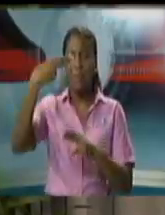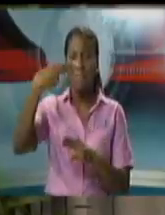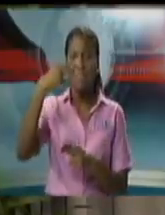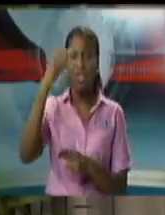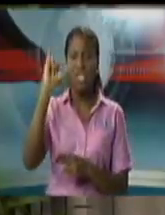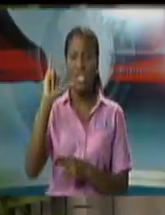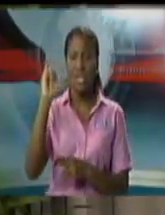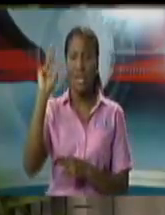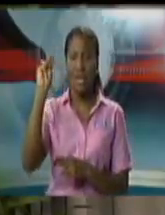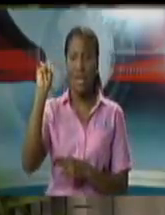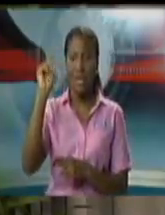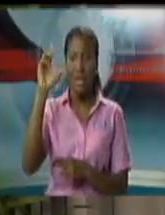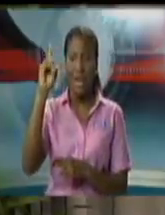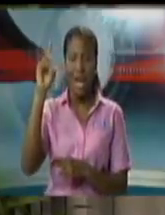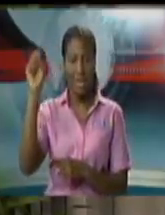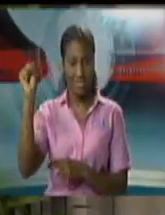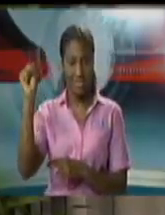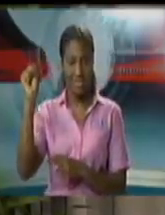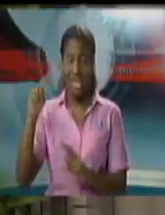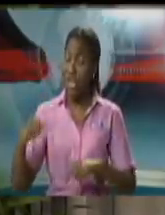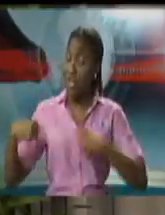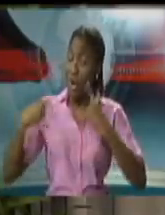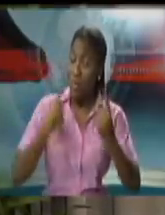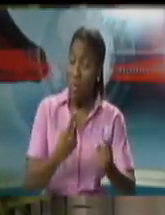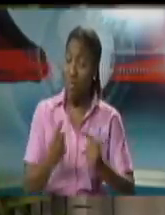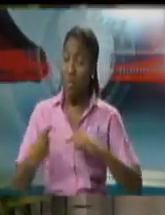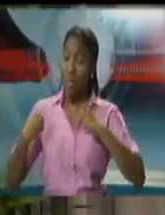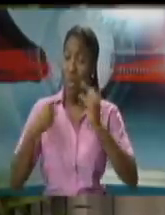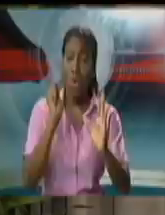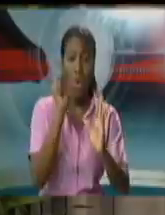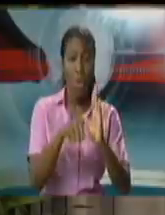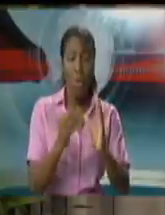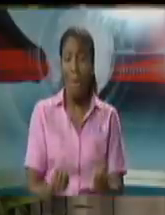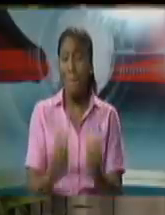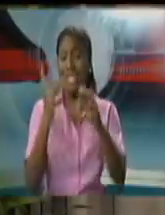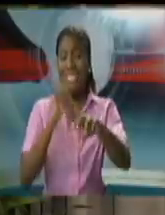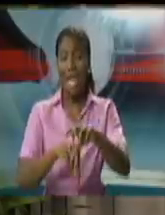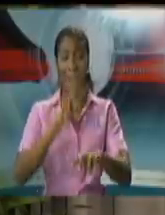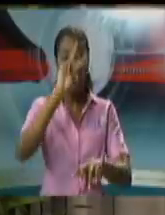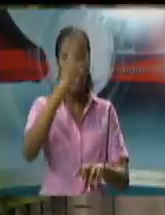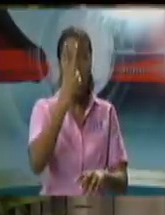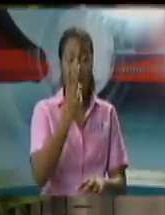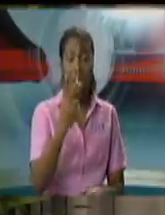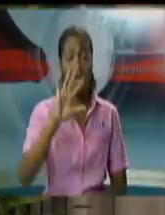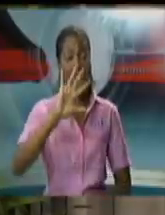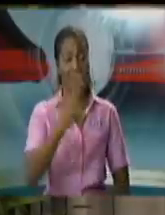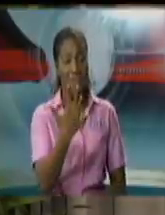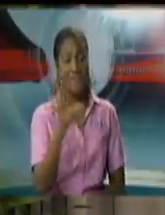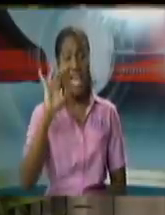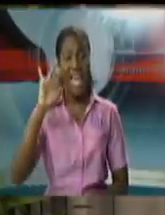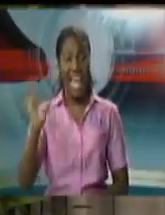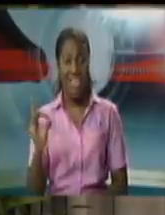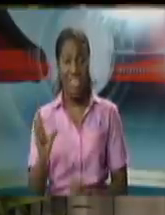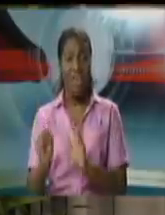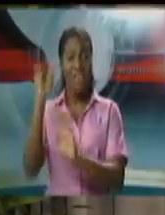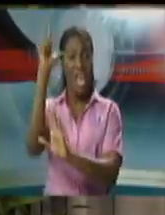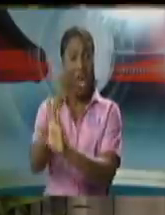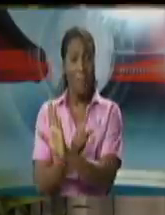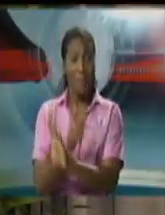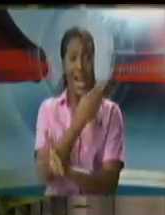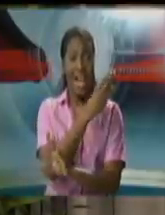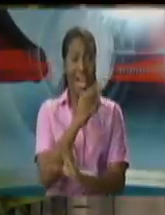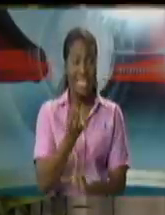in court so far. We have had appearances on the 2nd of April, 5th of April, 8th, 11th, 13th, and